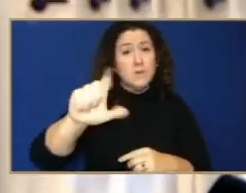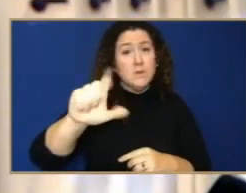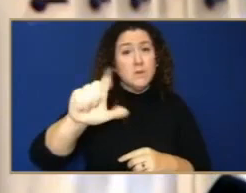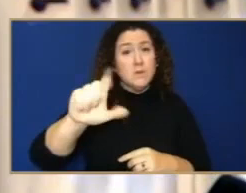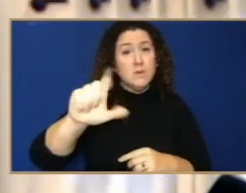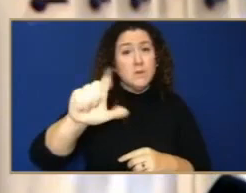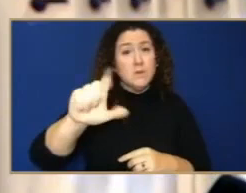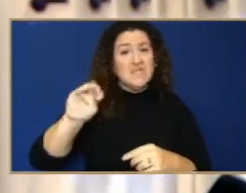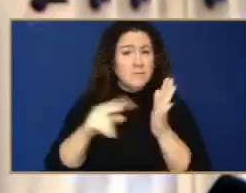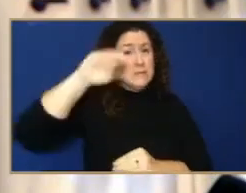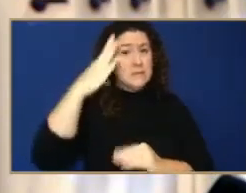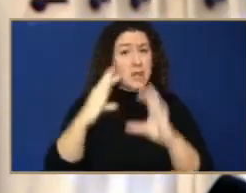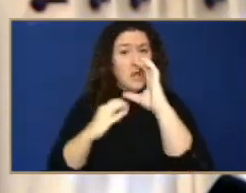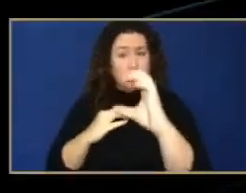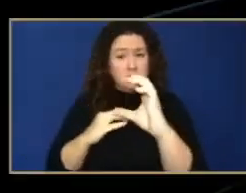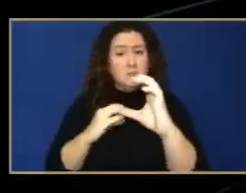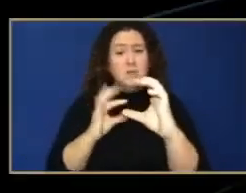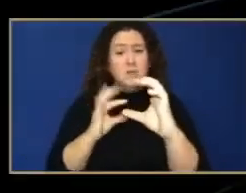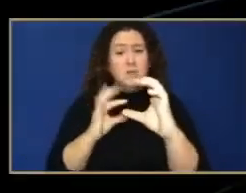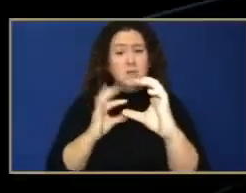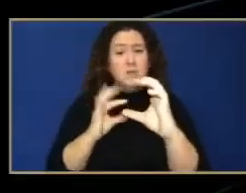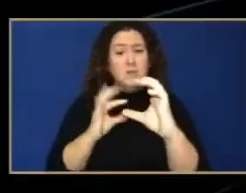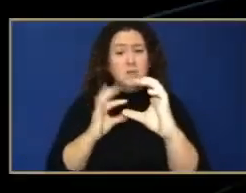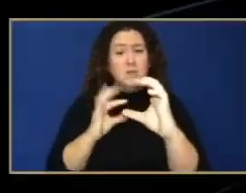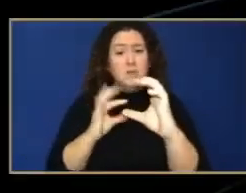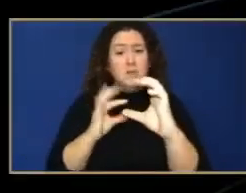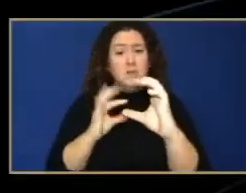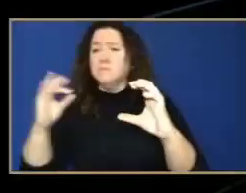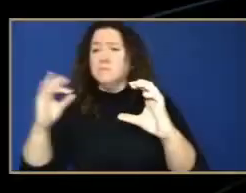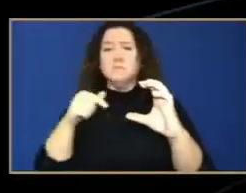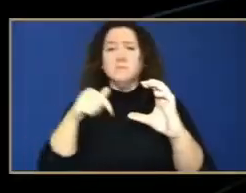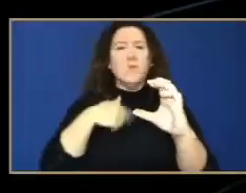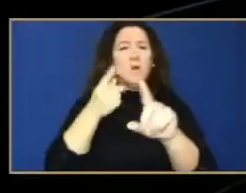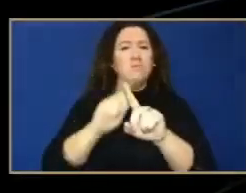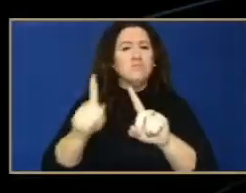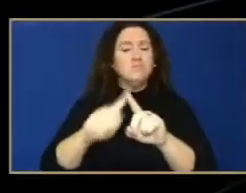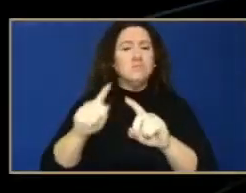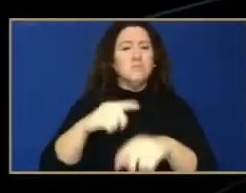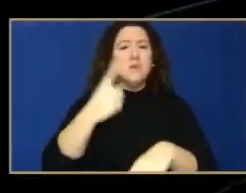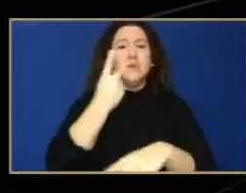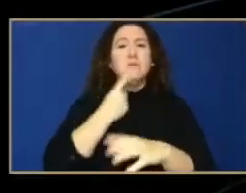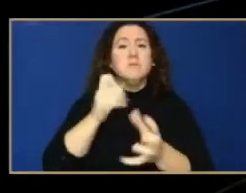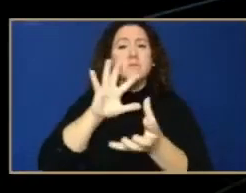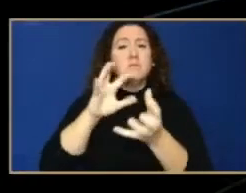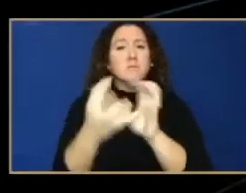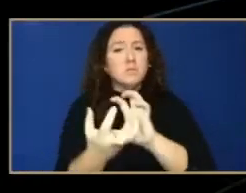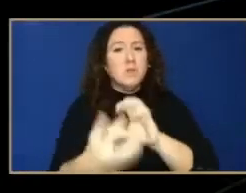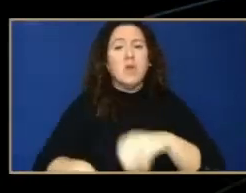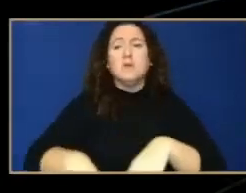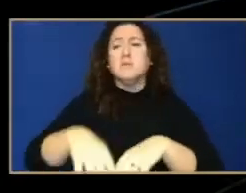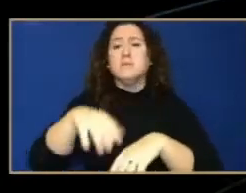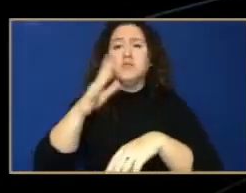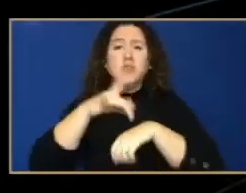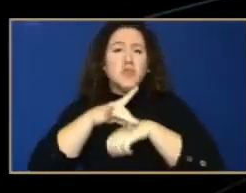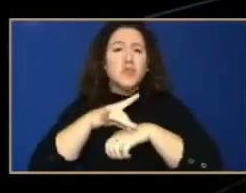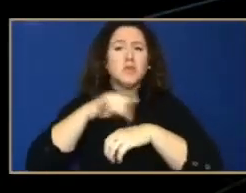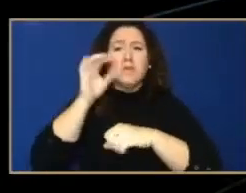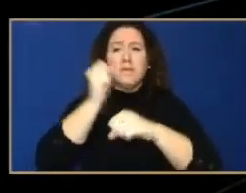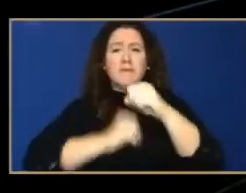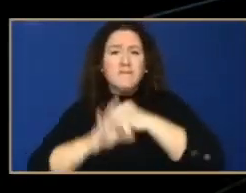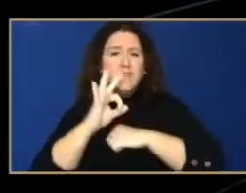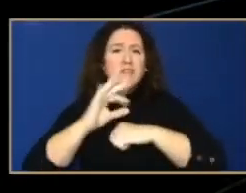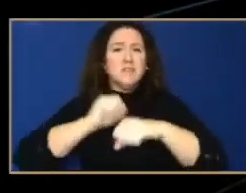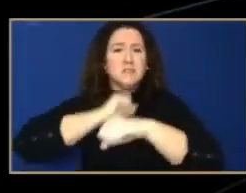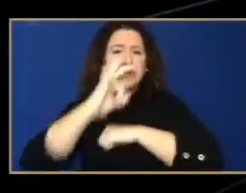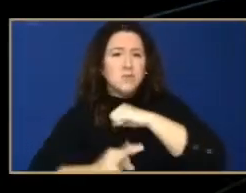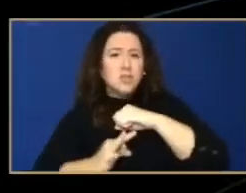individual planets. You have Mercury, Venus, Earth, Mars, and then in this case, Jupiter and Saturn are the ones that we're interested in. Now, you can imagine these as being each of